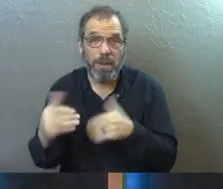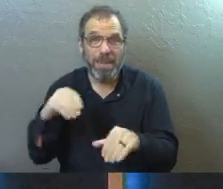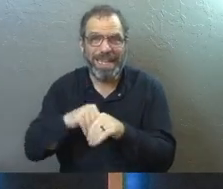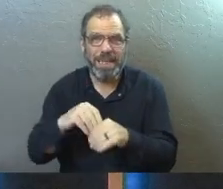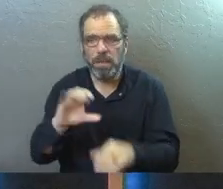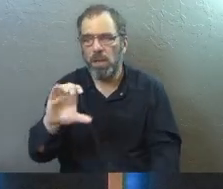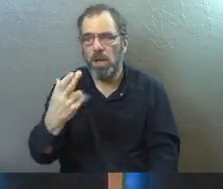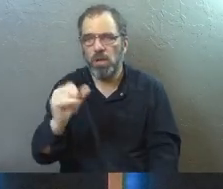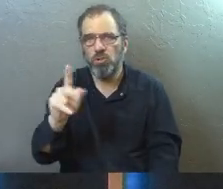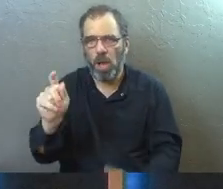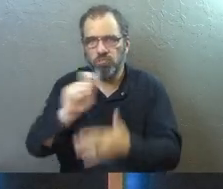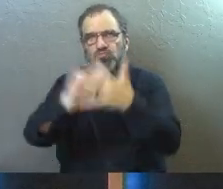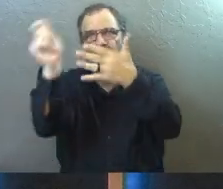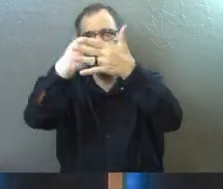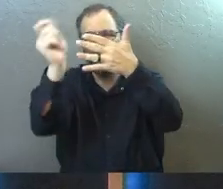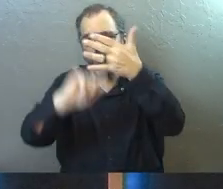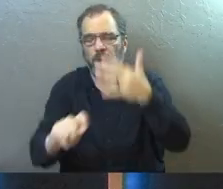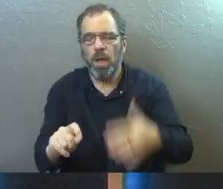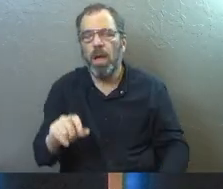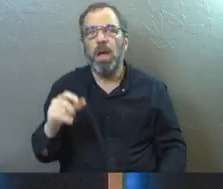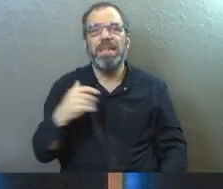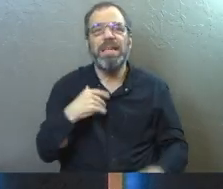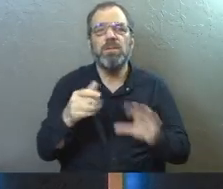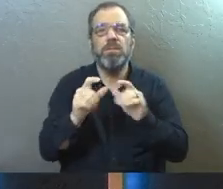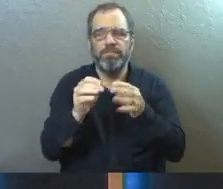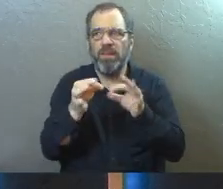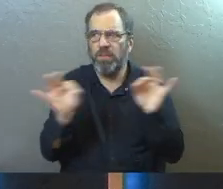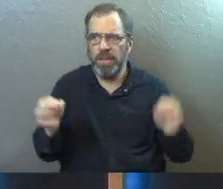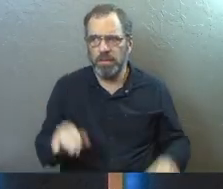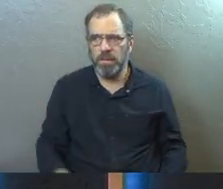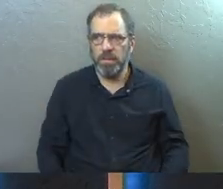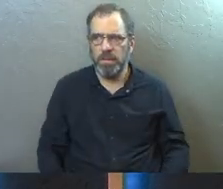in chalk, he said, was this phrase.